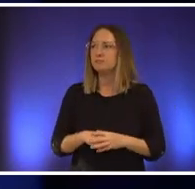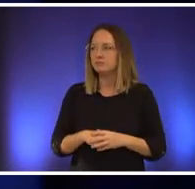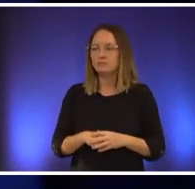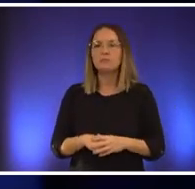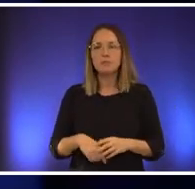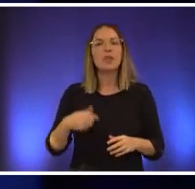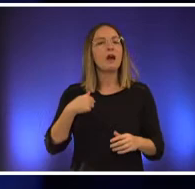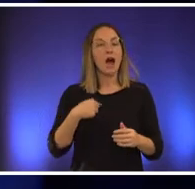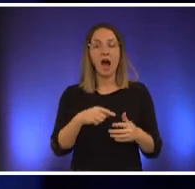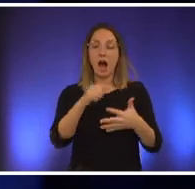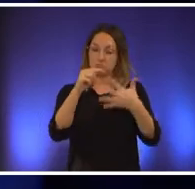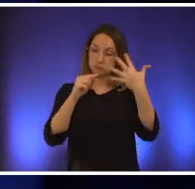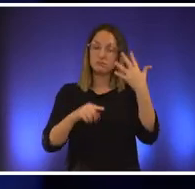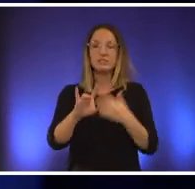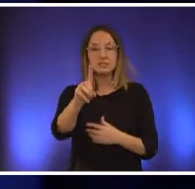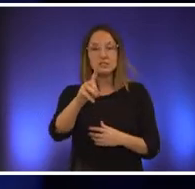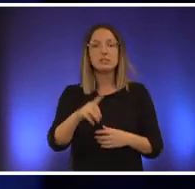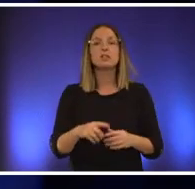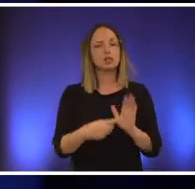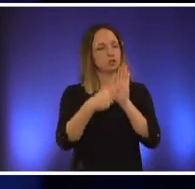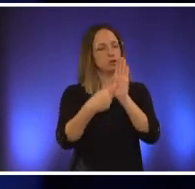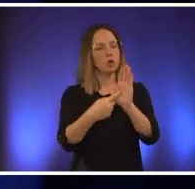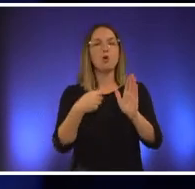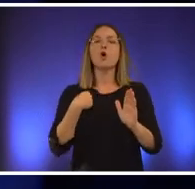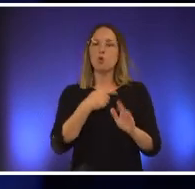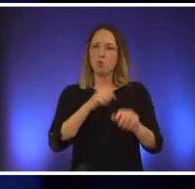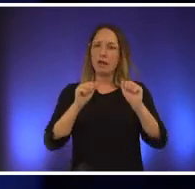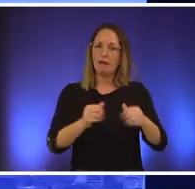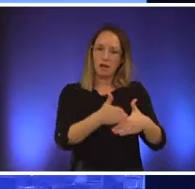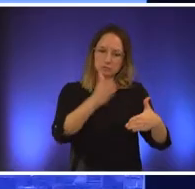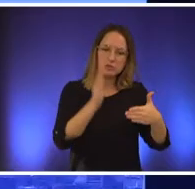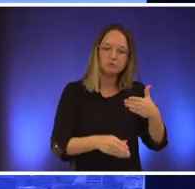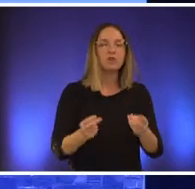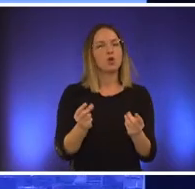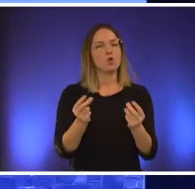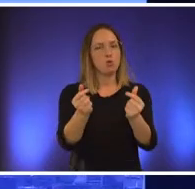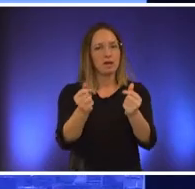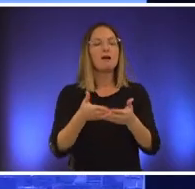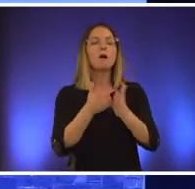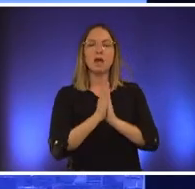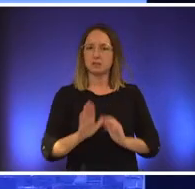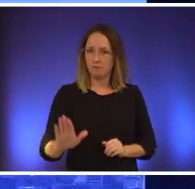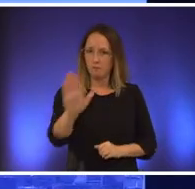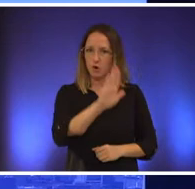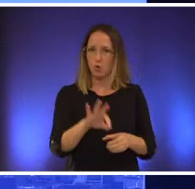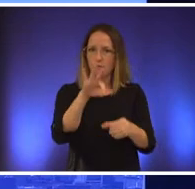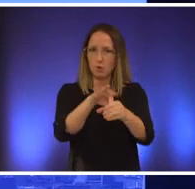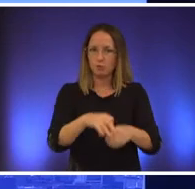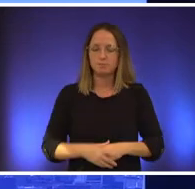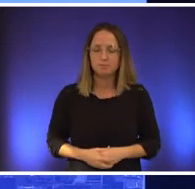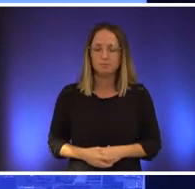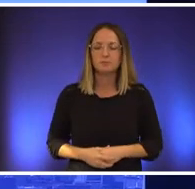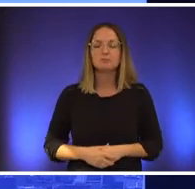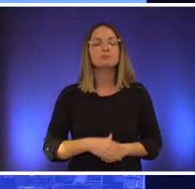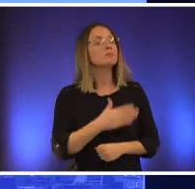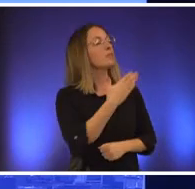that we need to get done and quickly thank you so i ask for your vote thank you senator watson